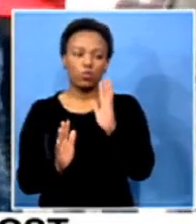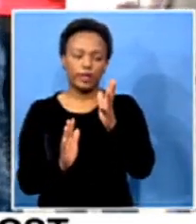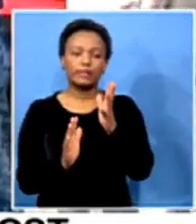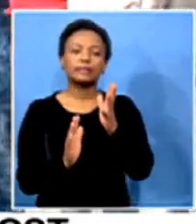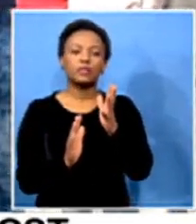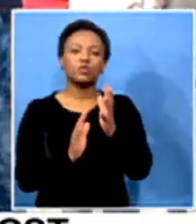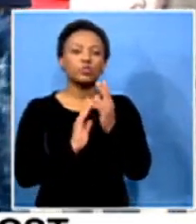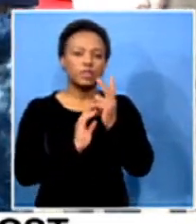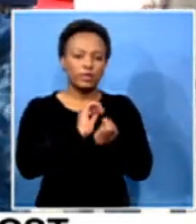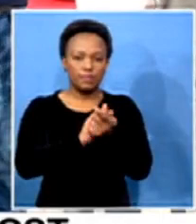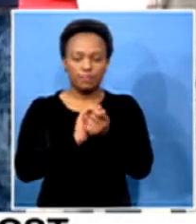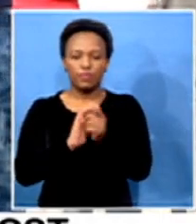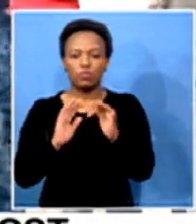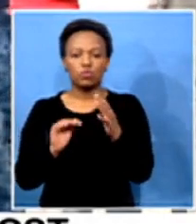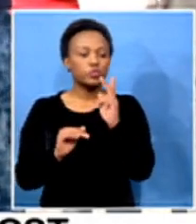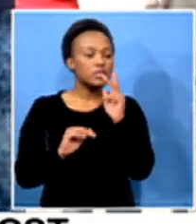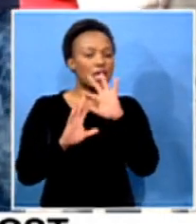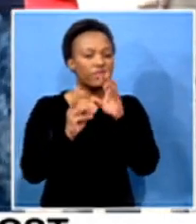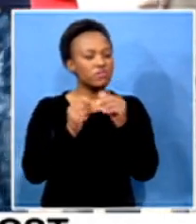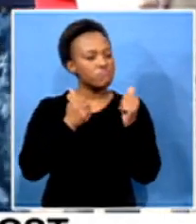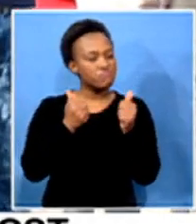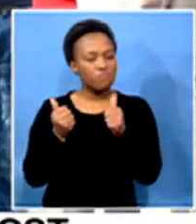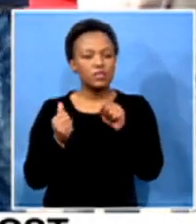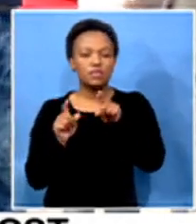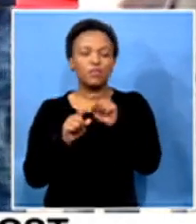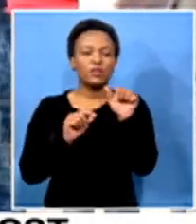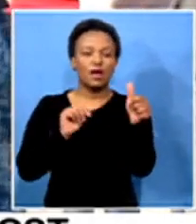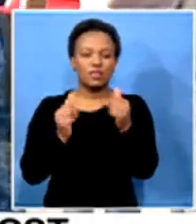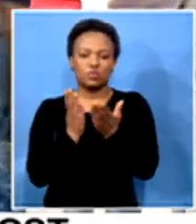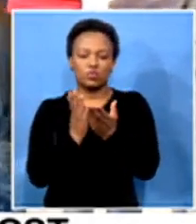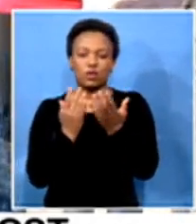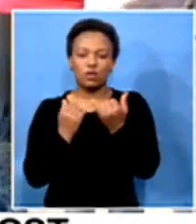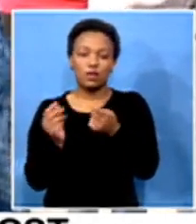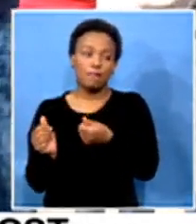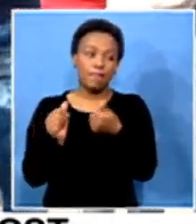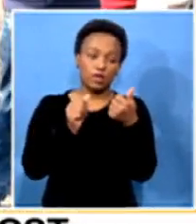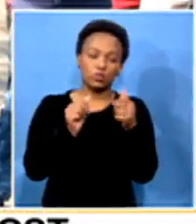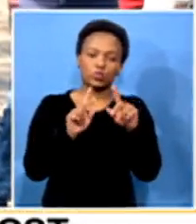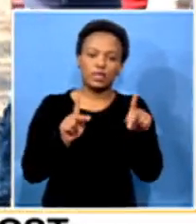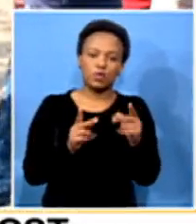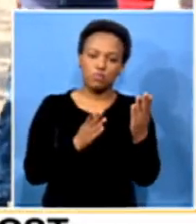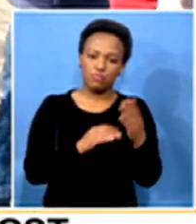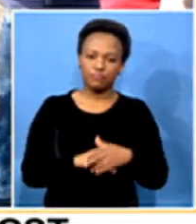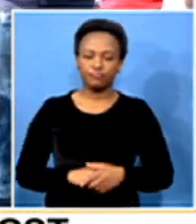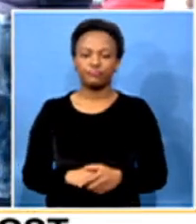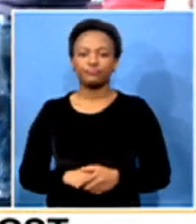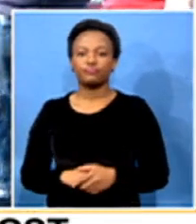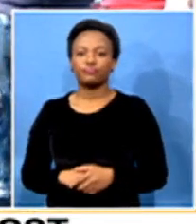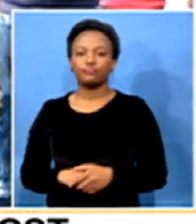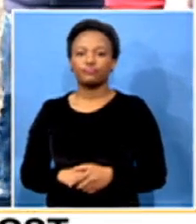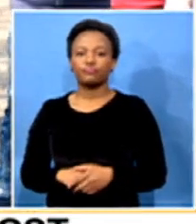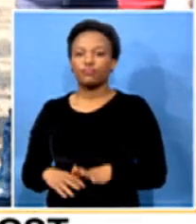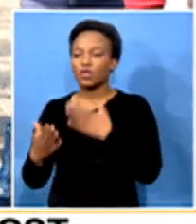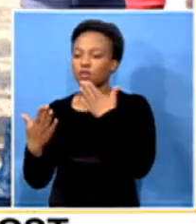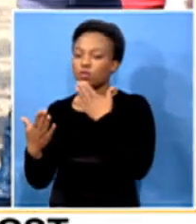today, whether, you know, things are in place at other schools. But, you know, with that, it's back to you in studio. Well, thank you so